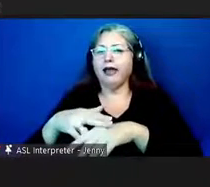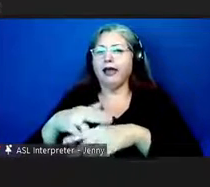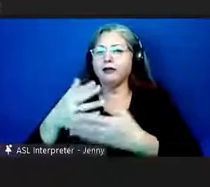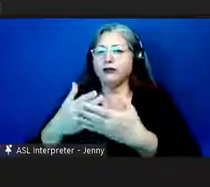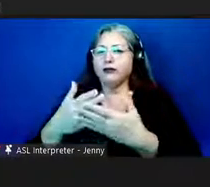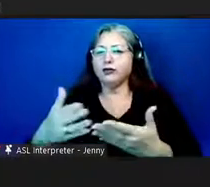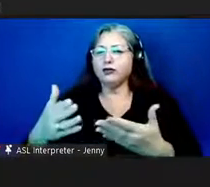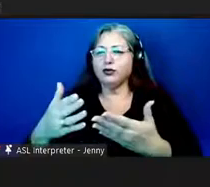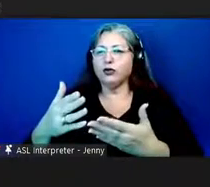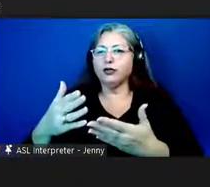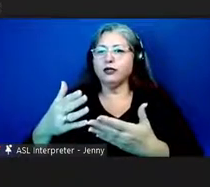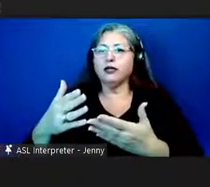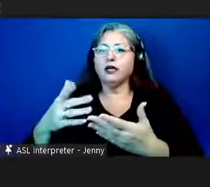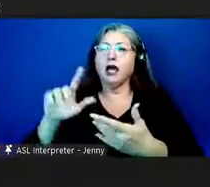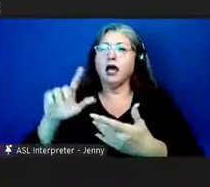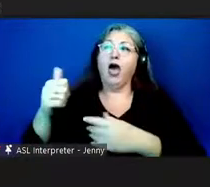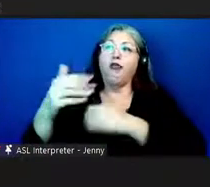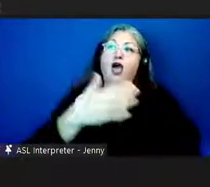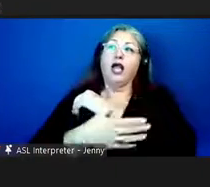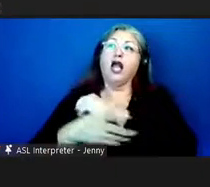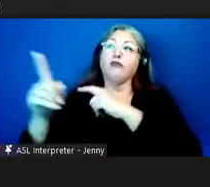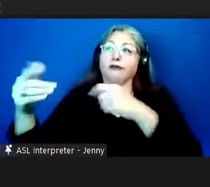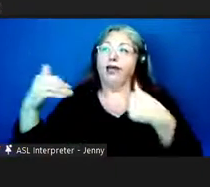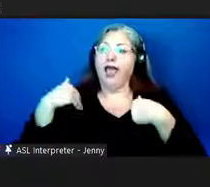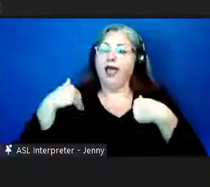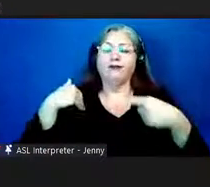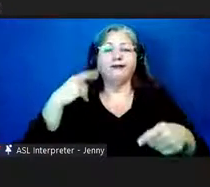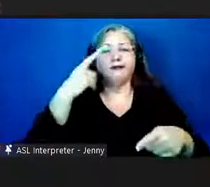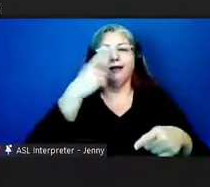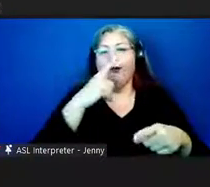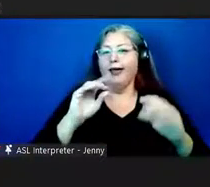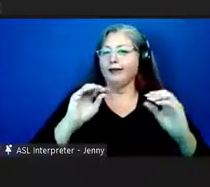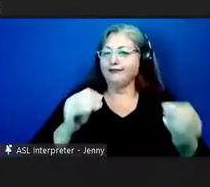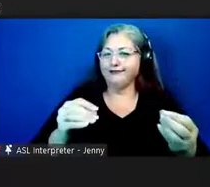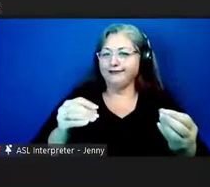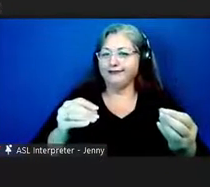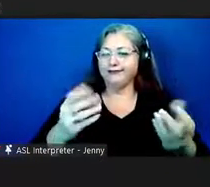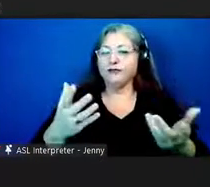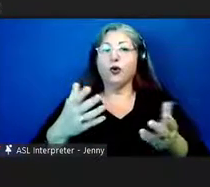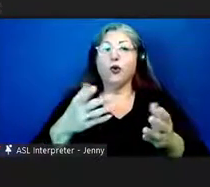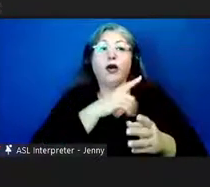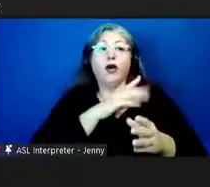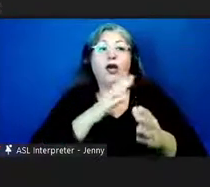provided other countries with therefore uh ship